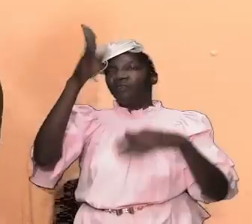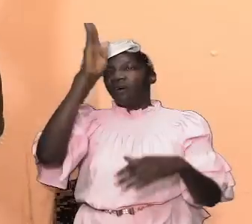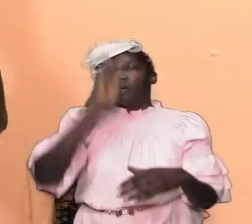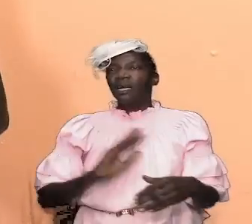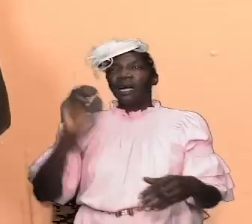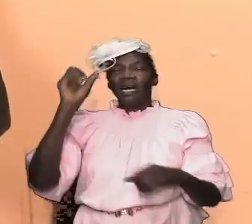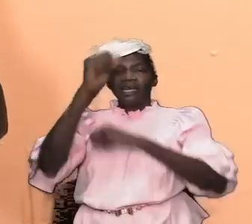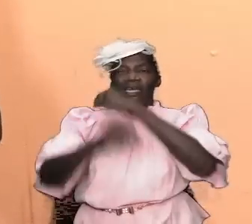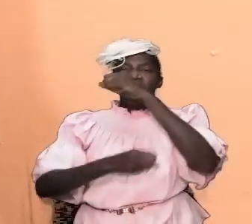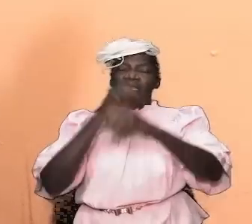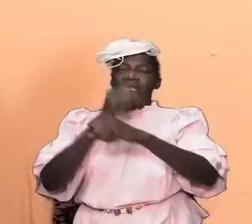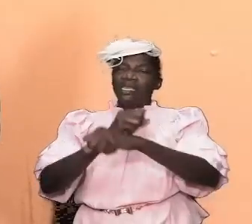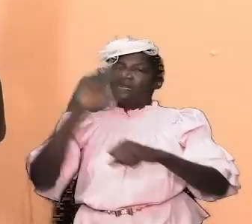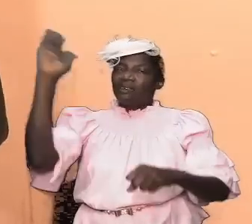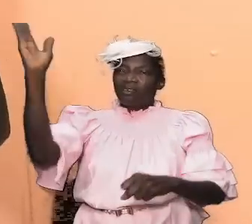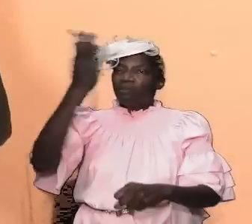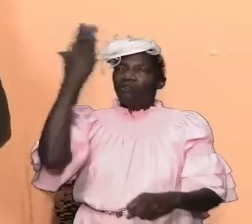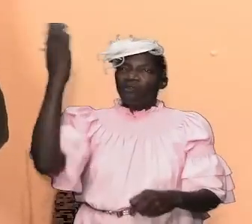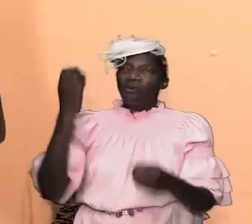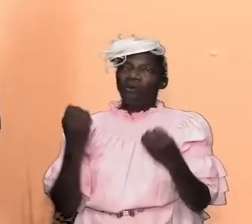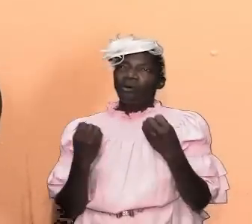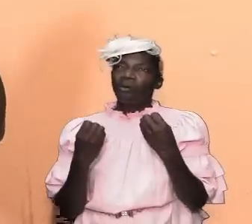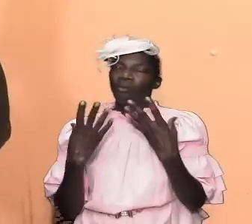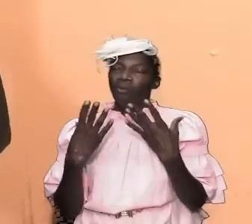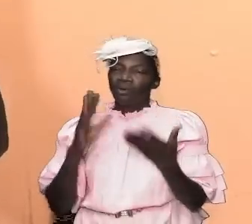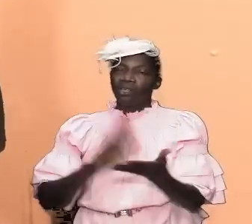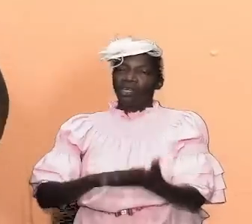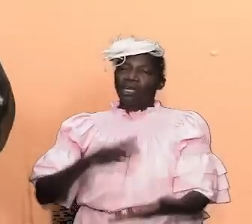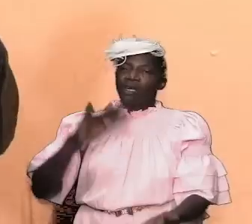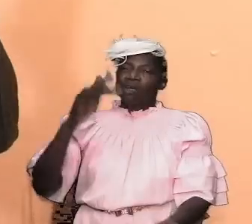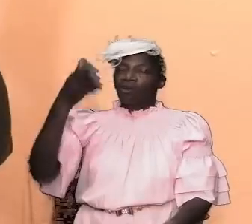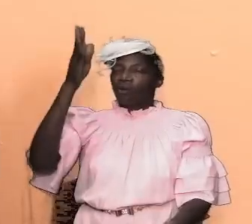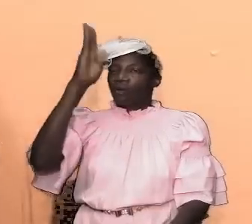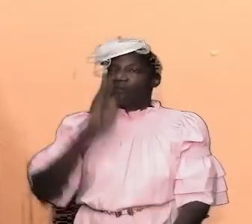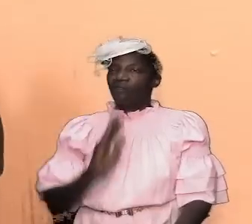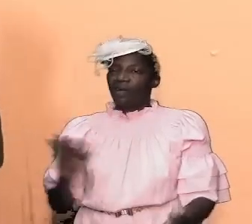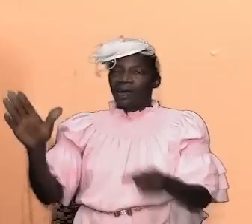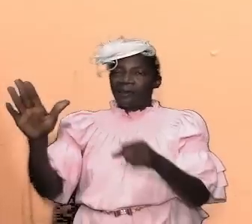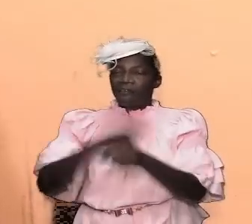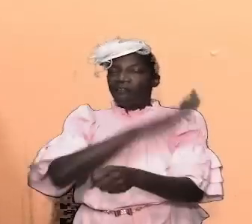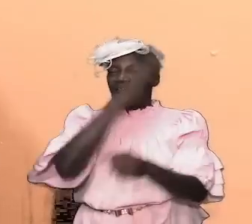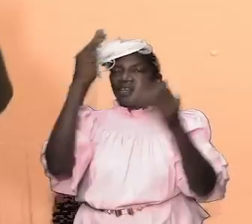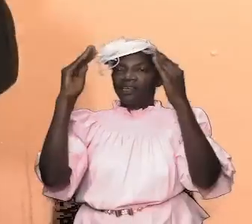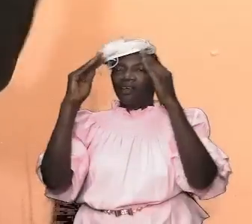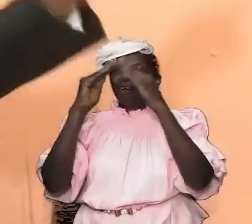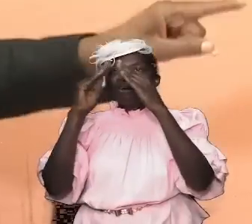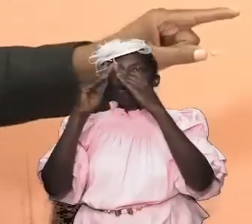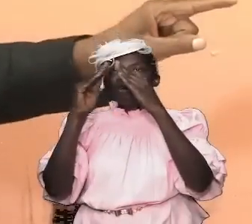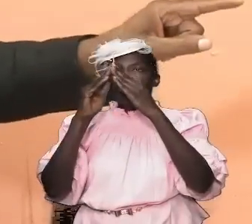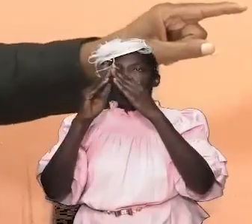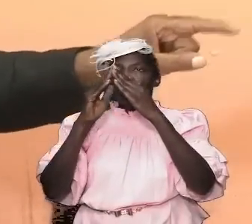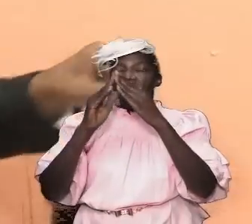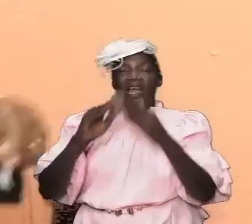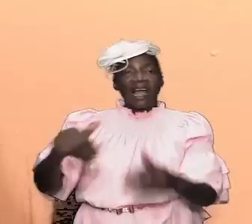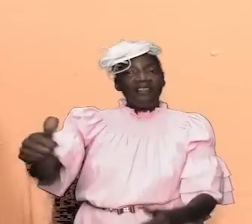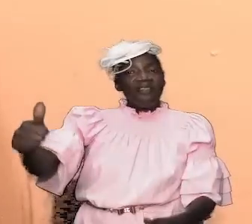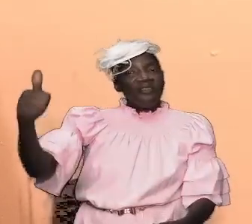it in as much as the glory of god filled the house then